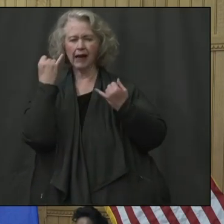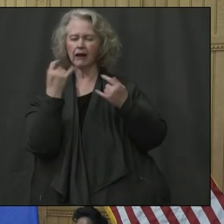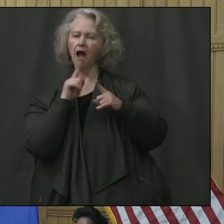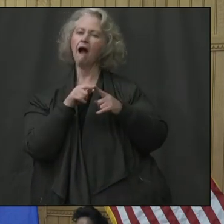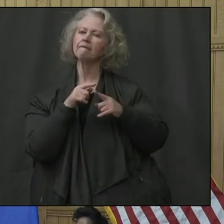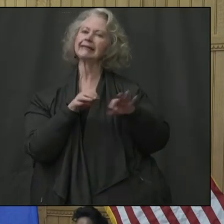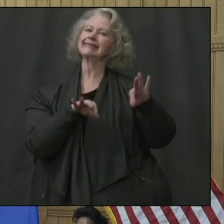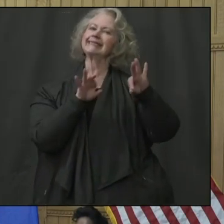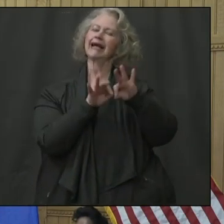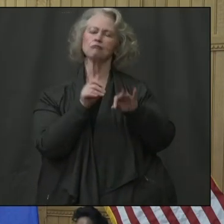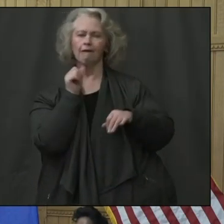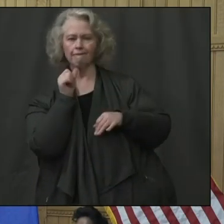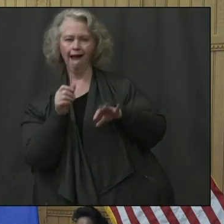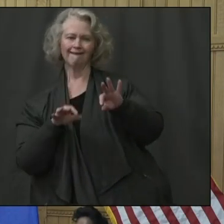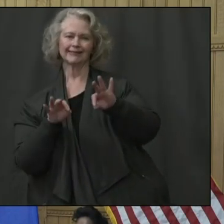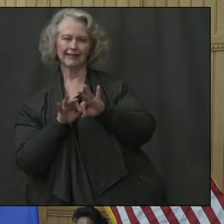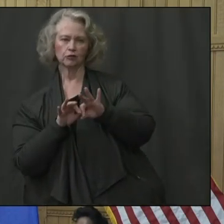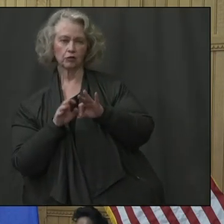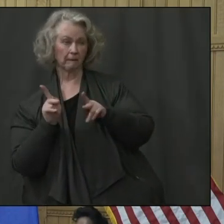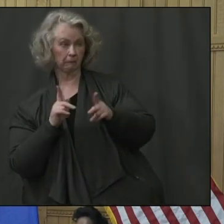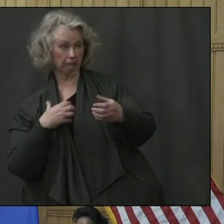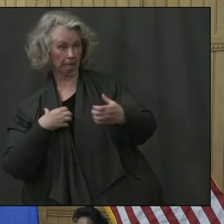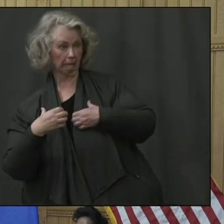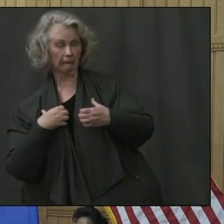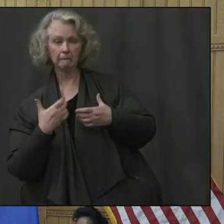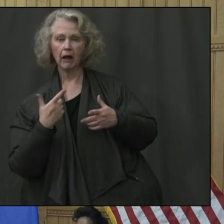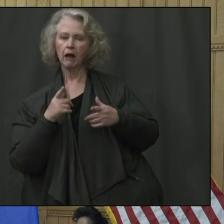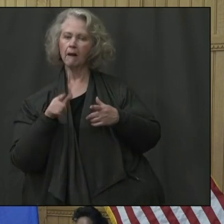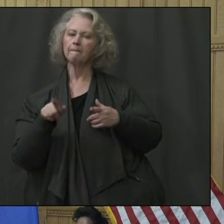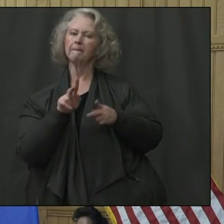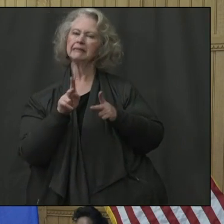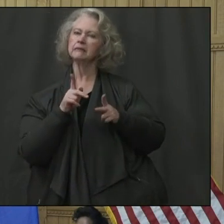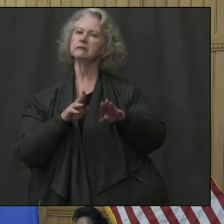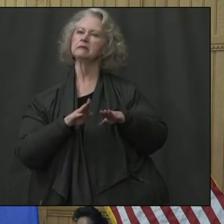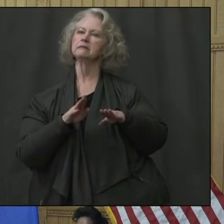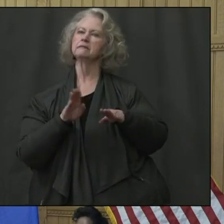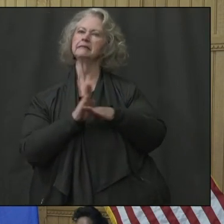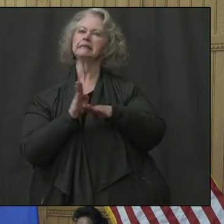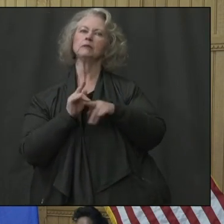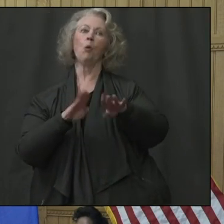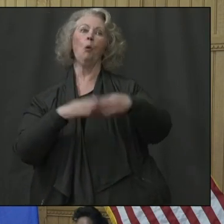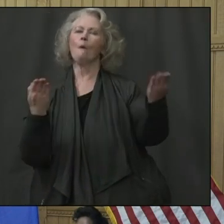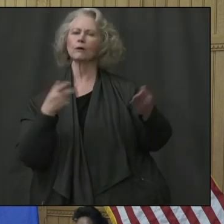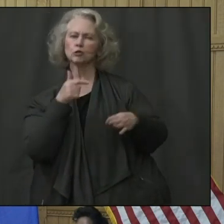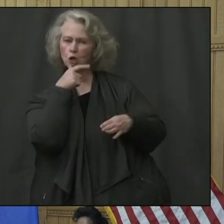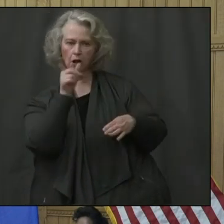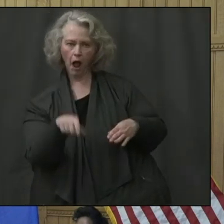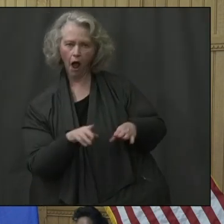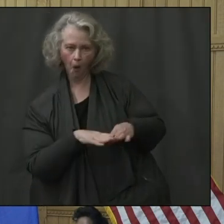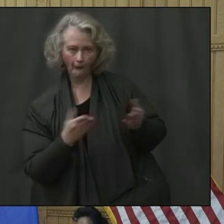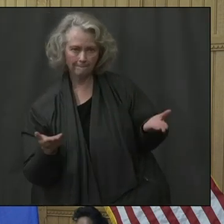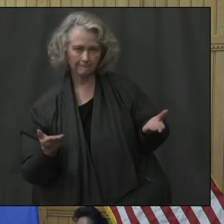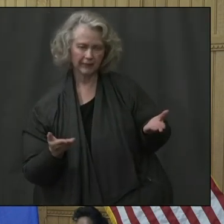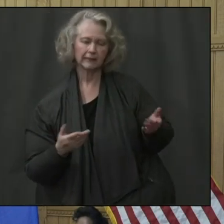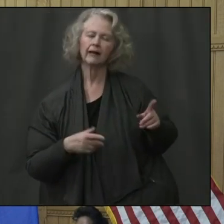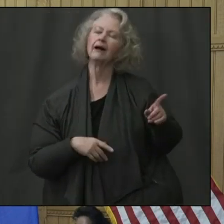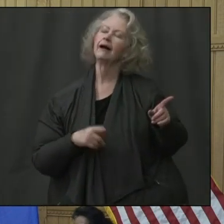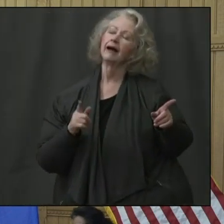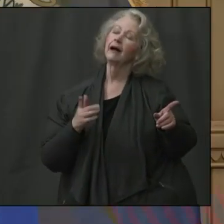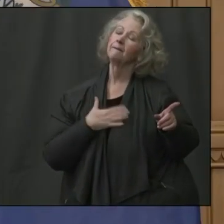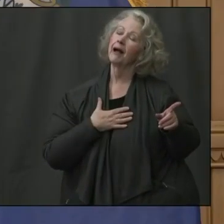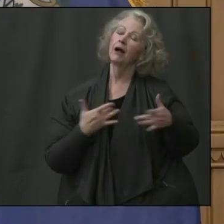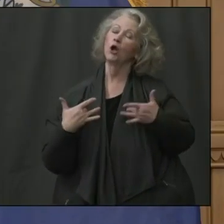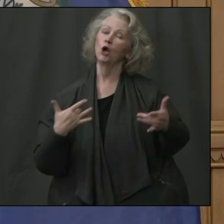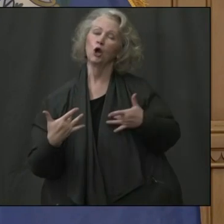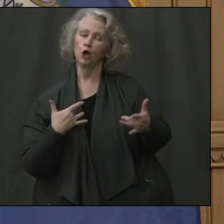words, have you gotten any pushback of businesses that are open that should not be open, um, and have been opened? The real worry I